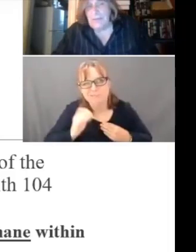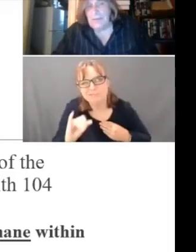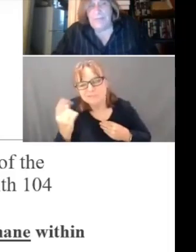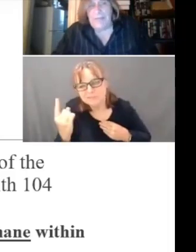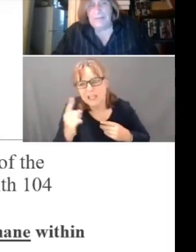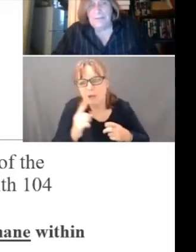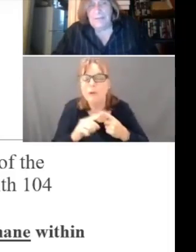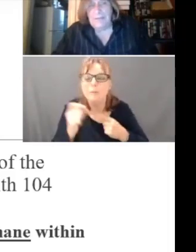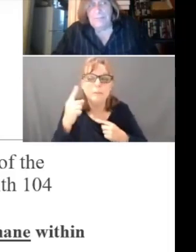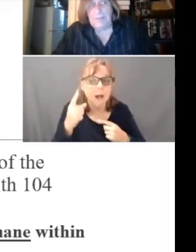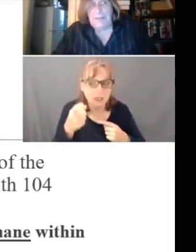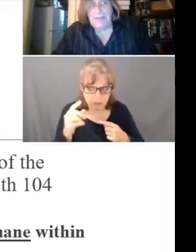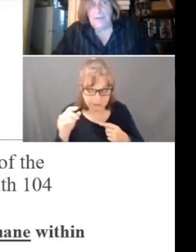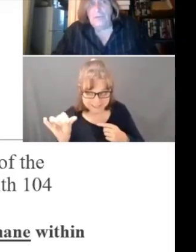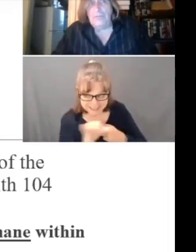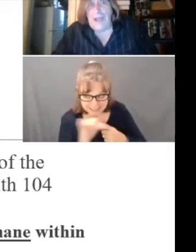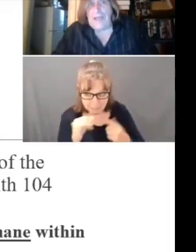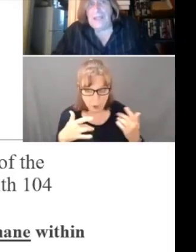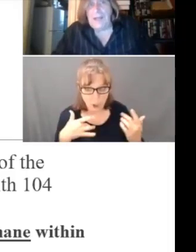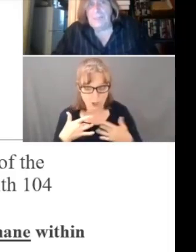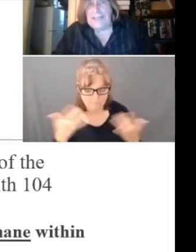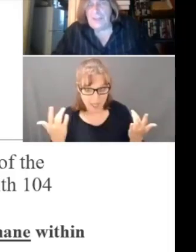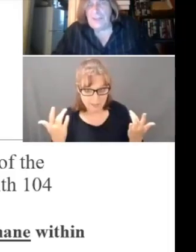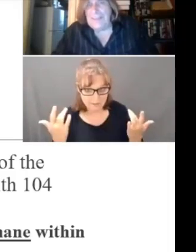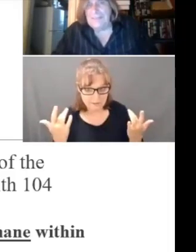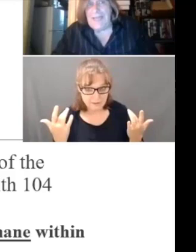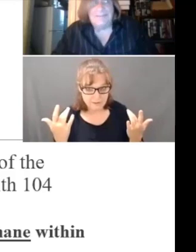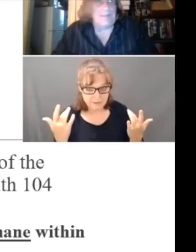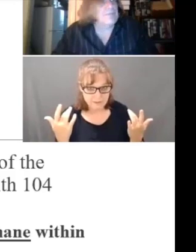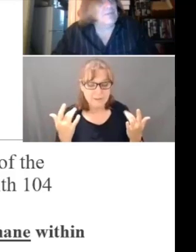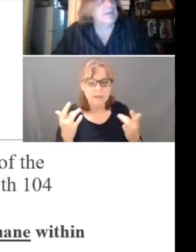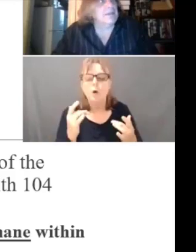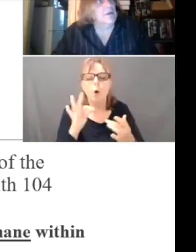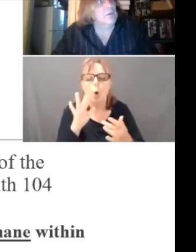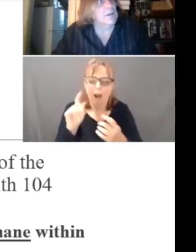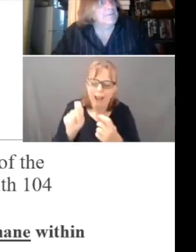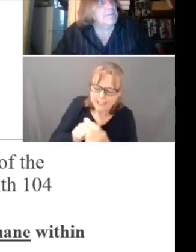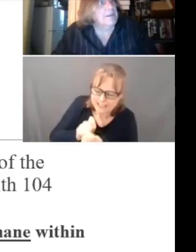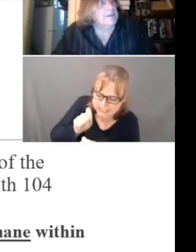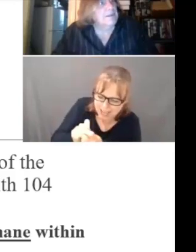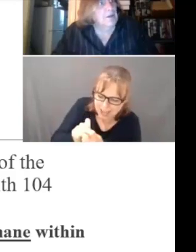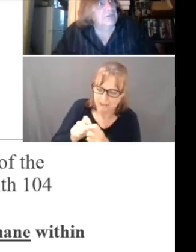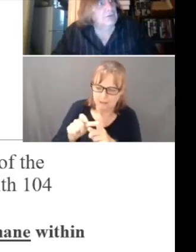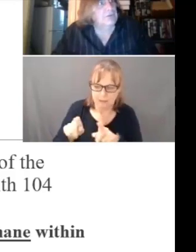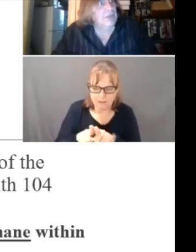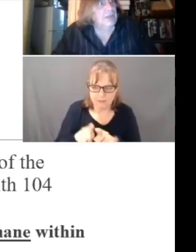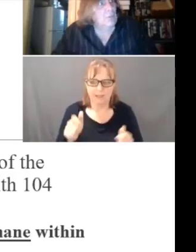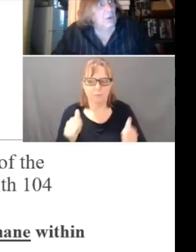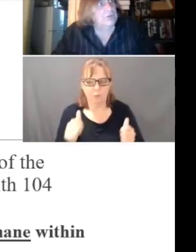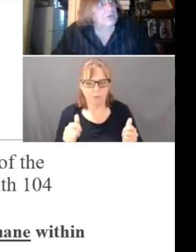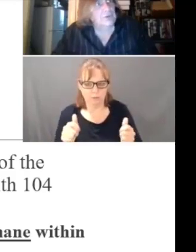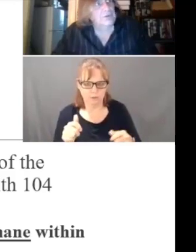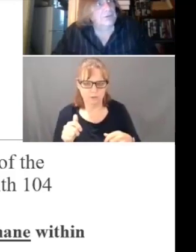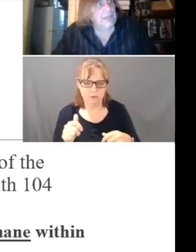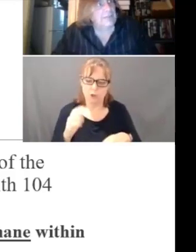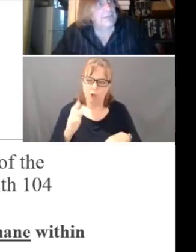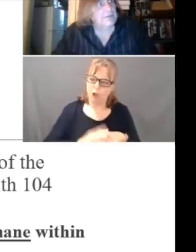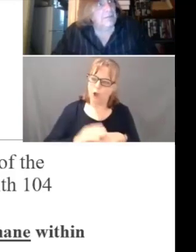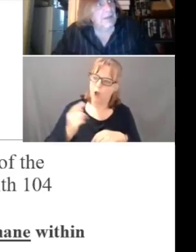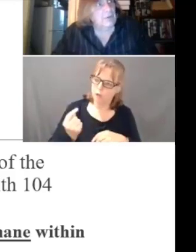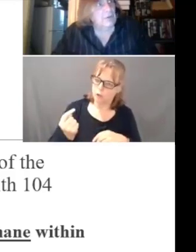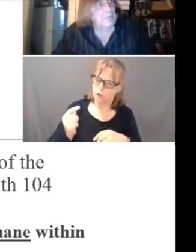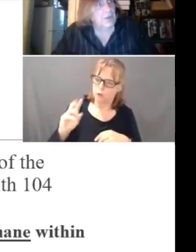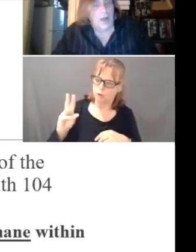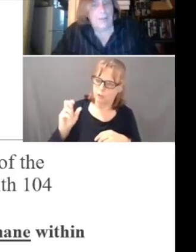similar event, but you're filing a complaint on the exact same thing. You know, on Tuesday, Walter Nunes came